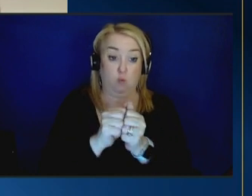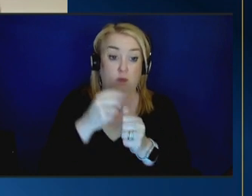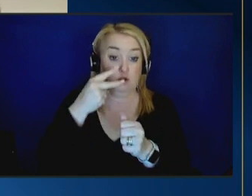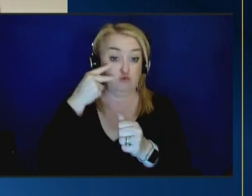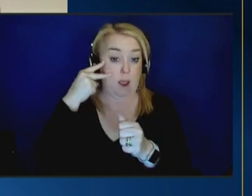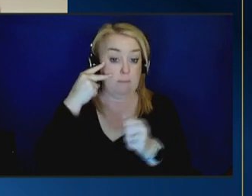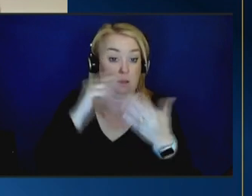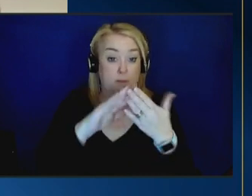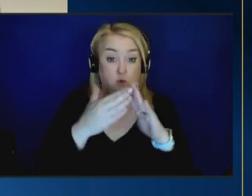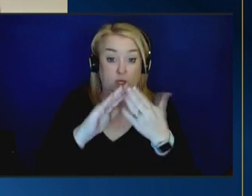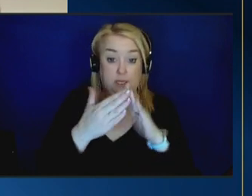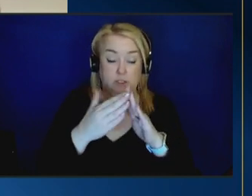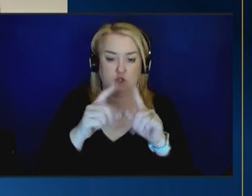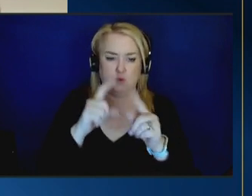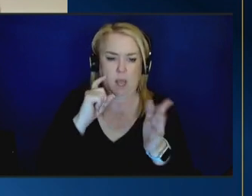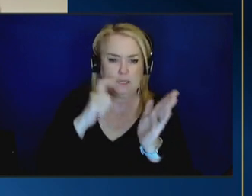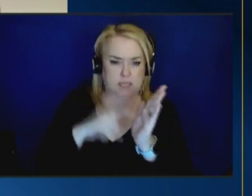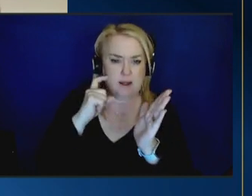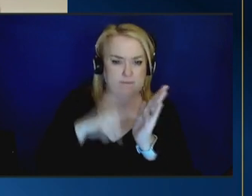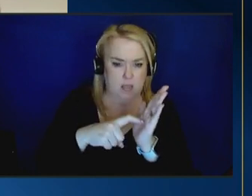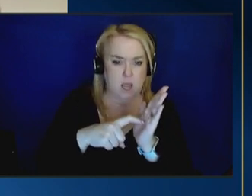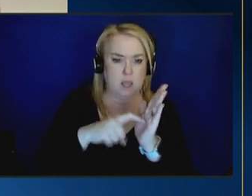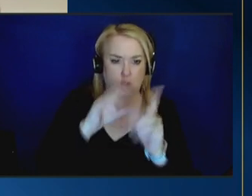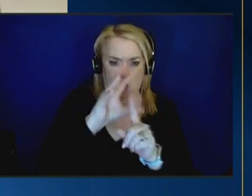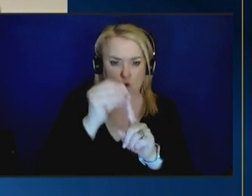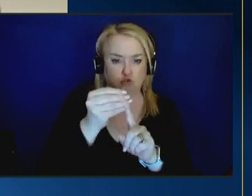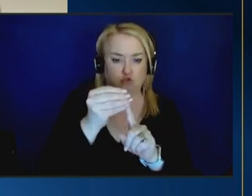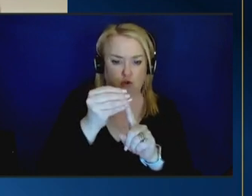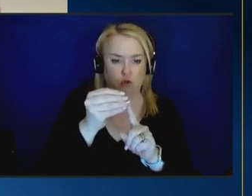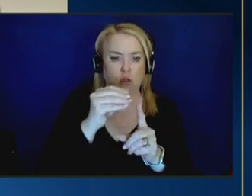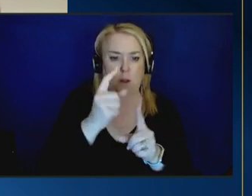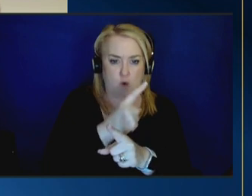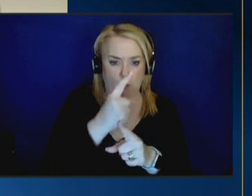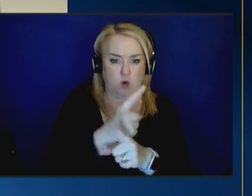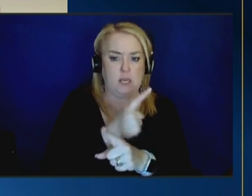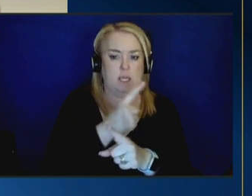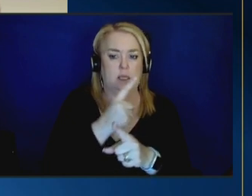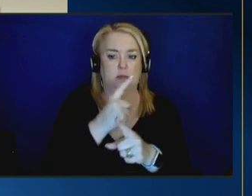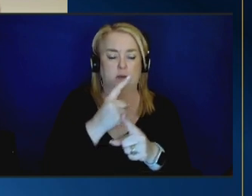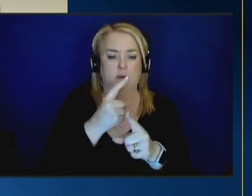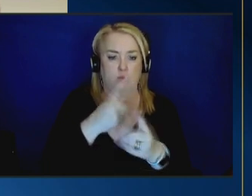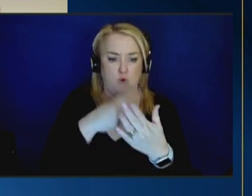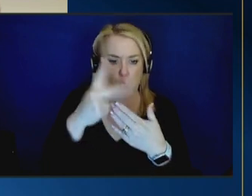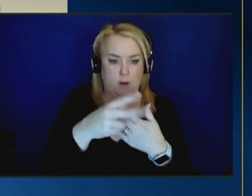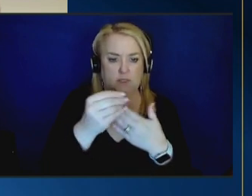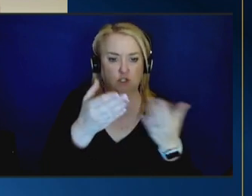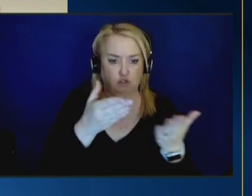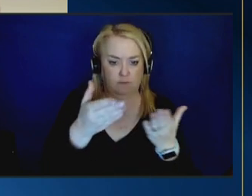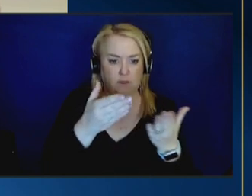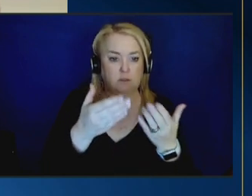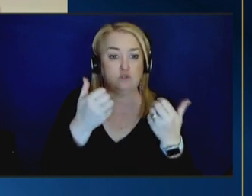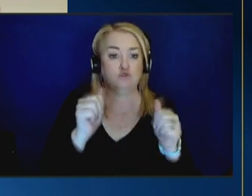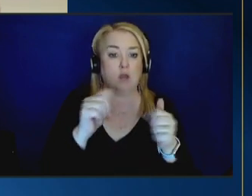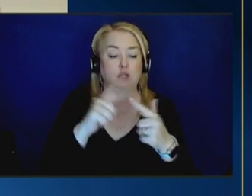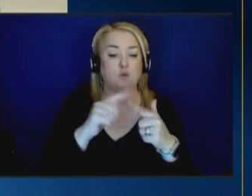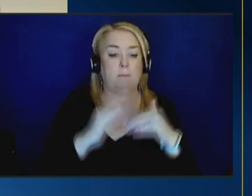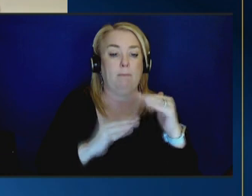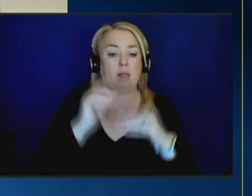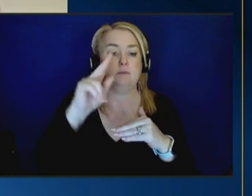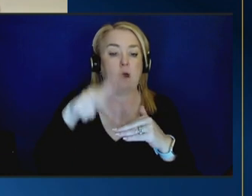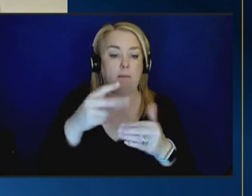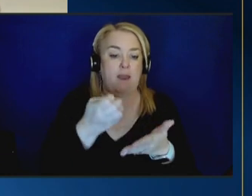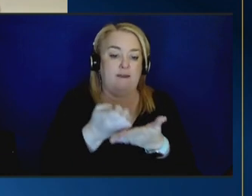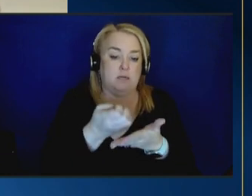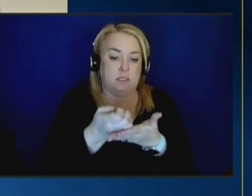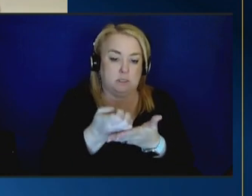identify culturally appropriate uh prevention programs and services and then to try to build an evidence base around it so we